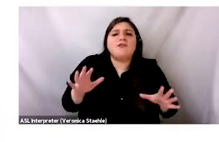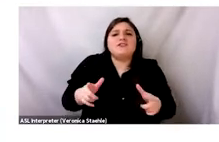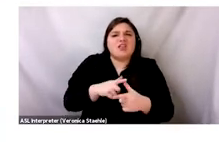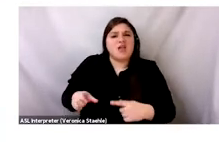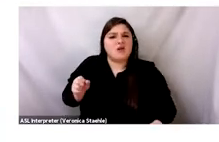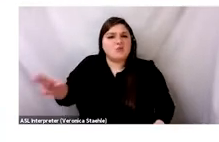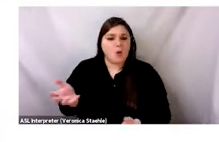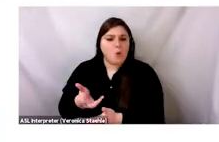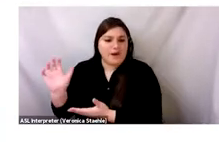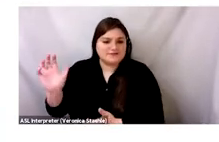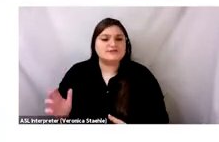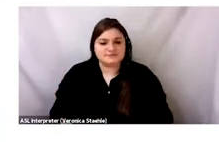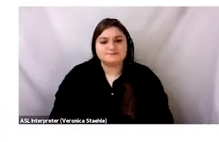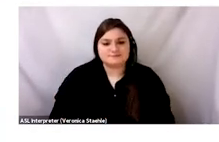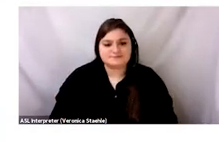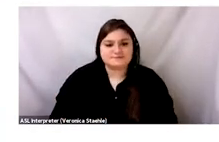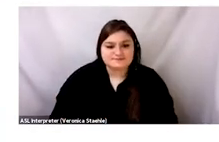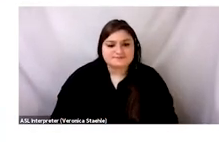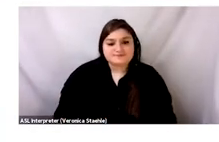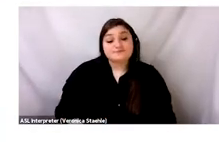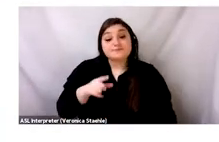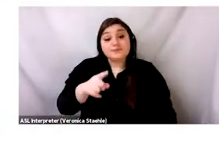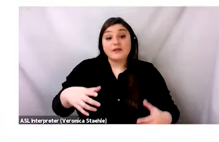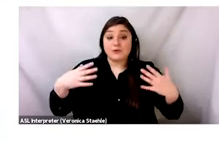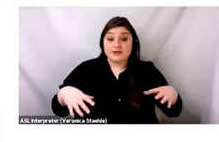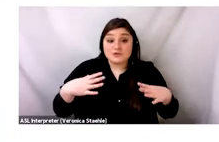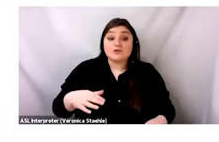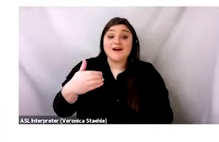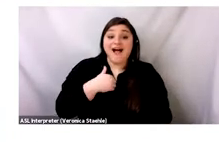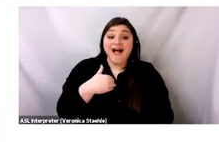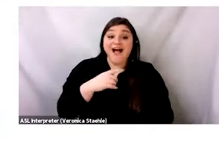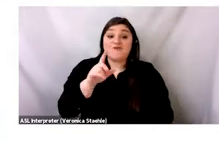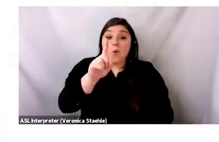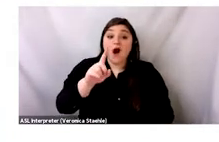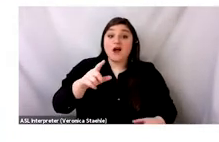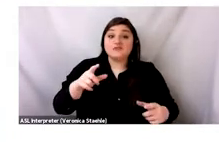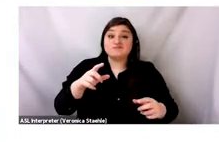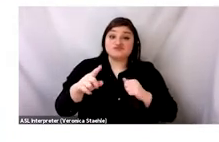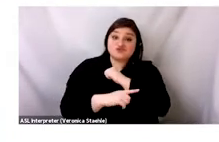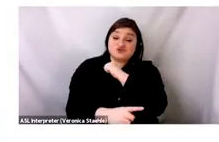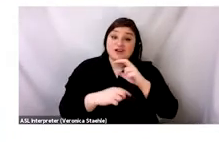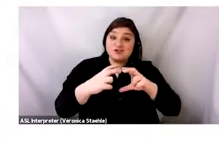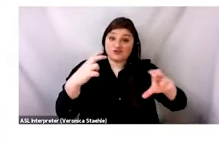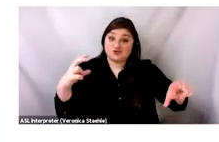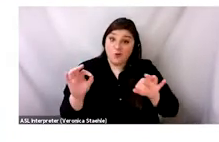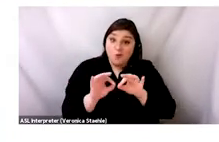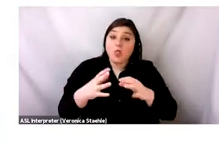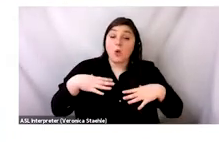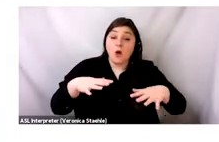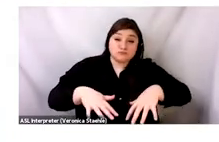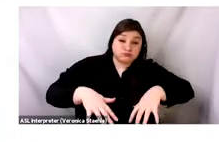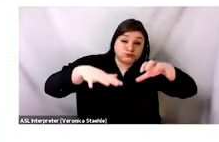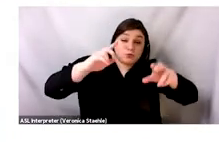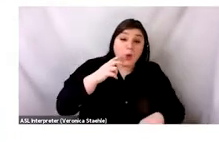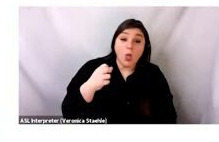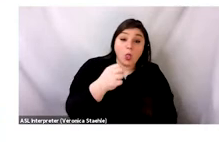believes that all this adds up to one dump truck full of textiles being landfilled or burned every second somewhere in the world. Now,